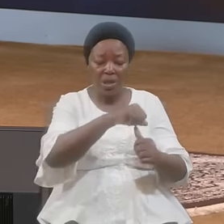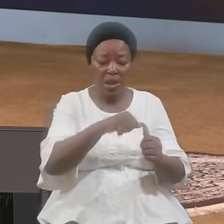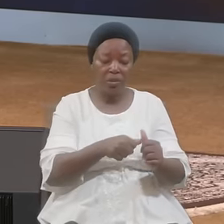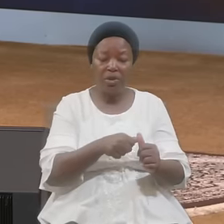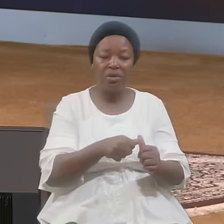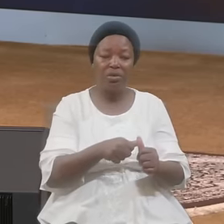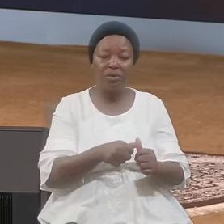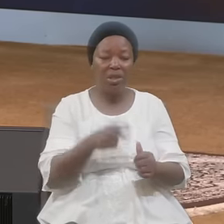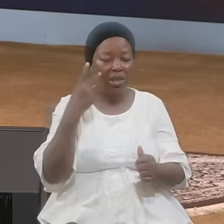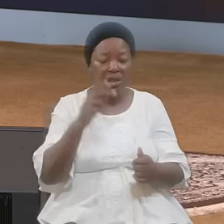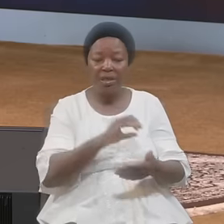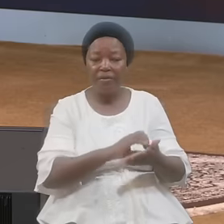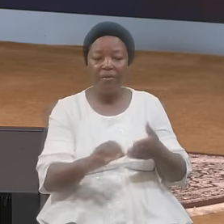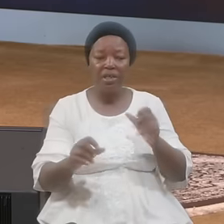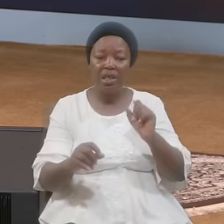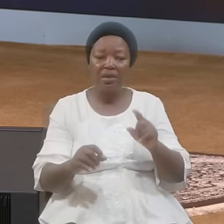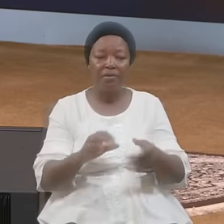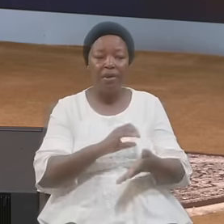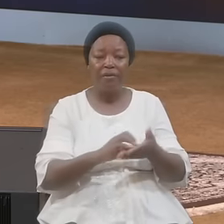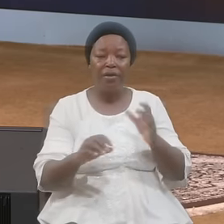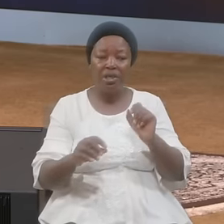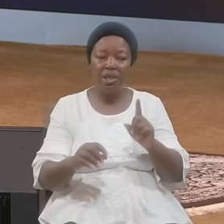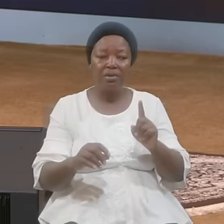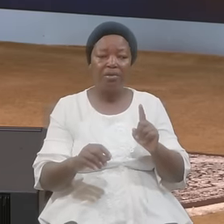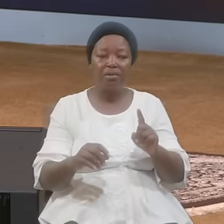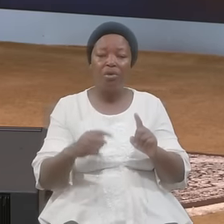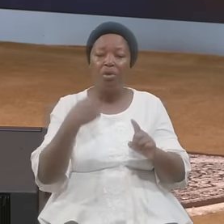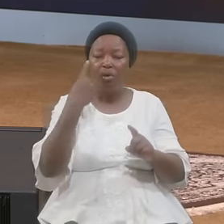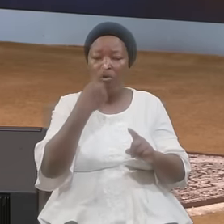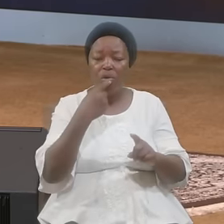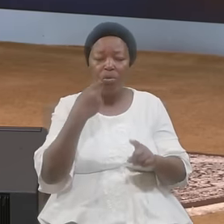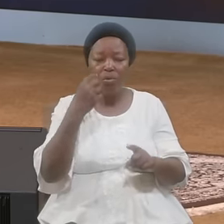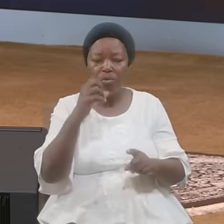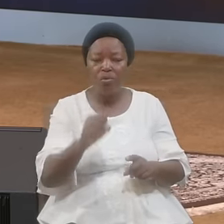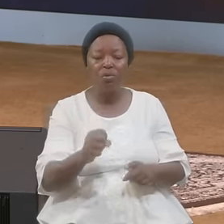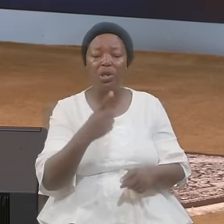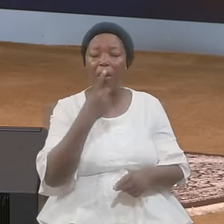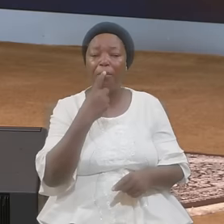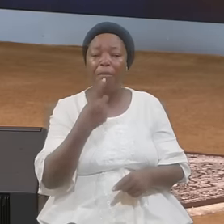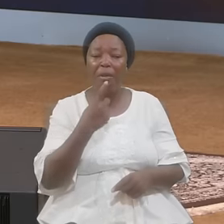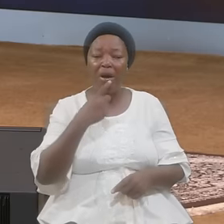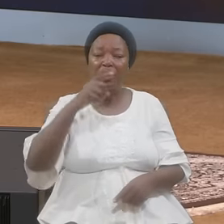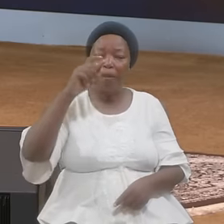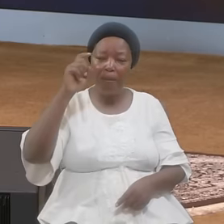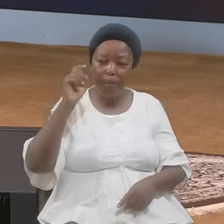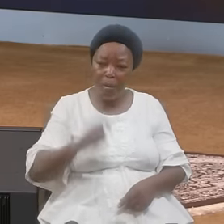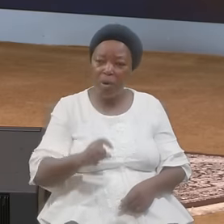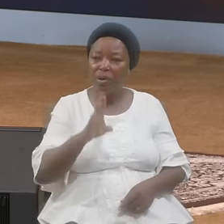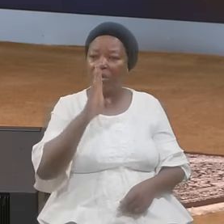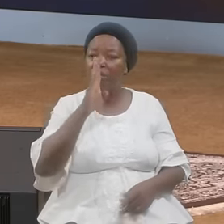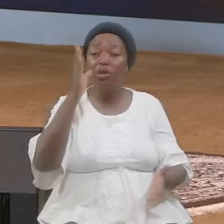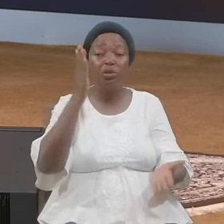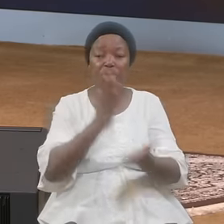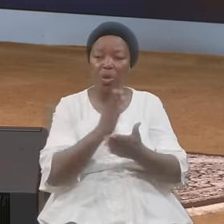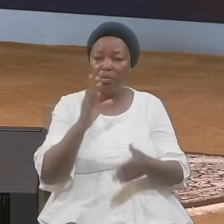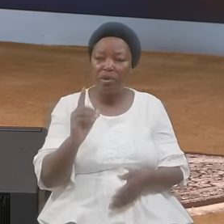Verse 11 In Verse 11 Whose Mouths Must Best Talk